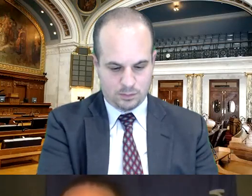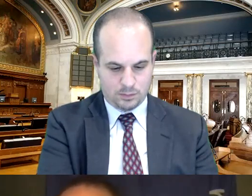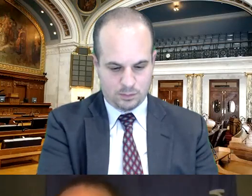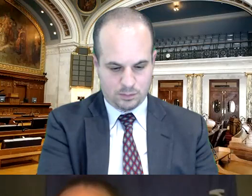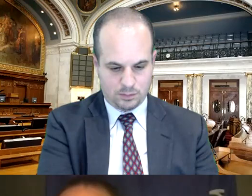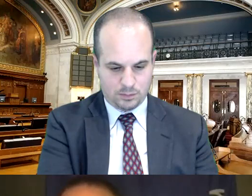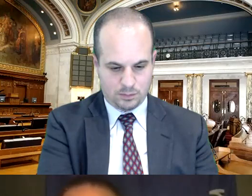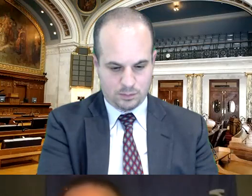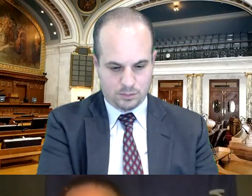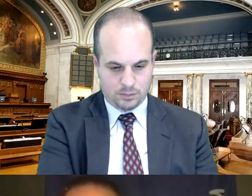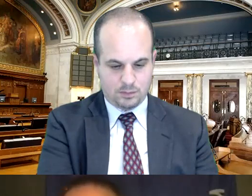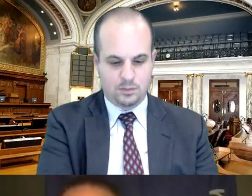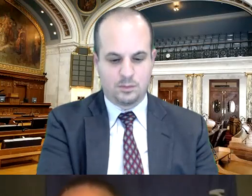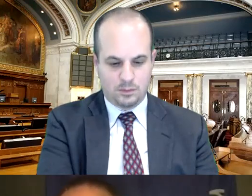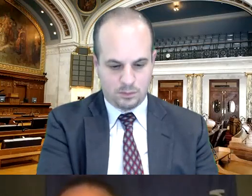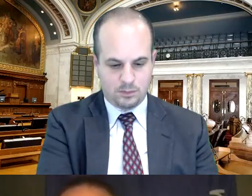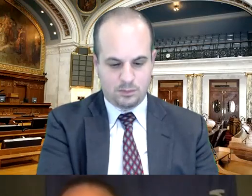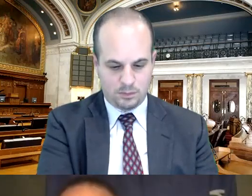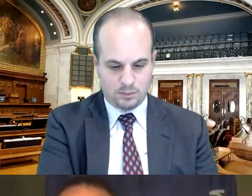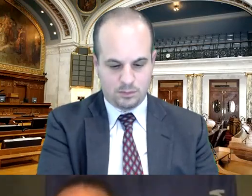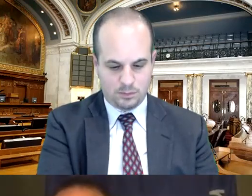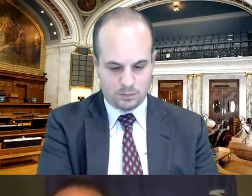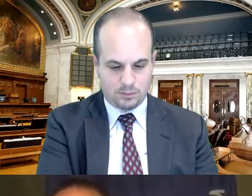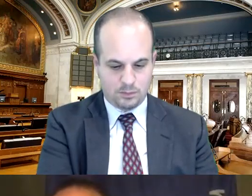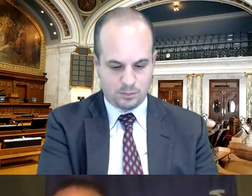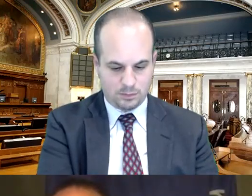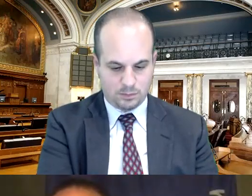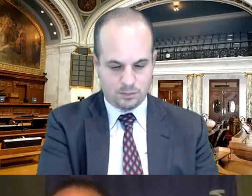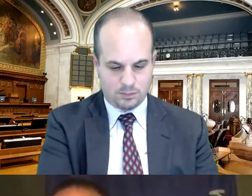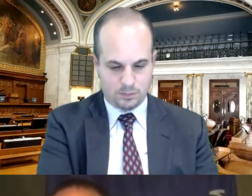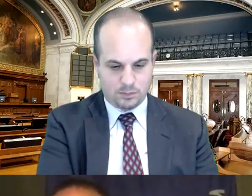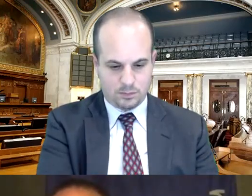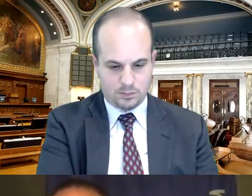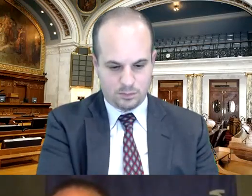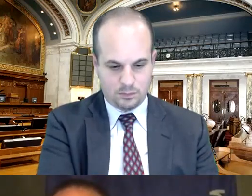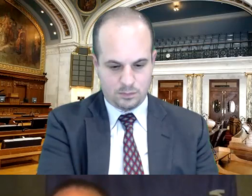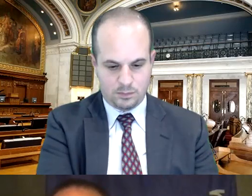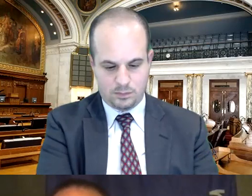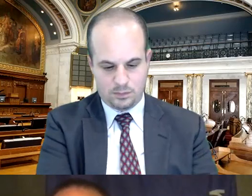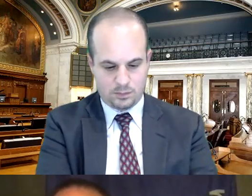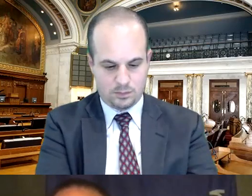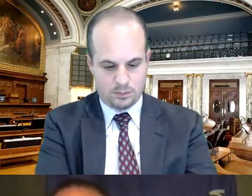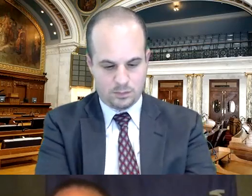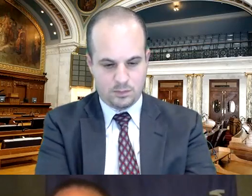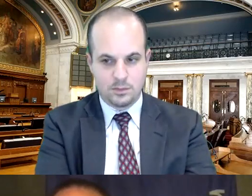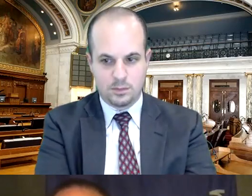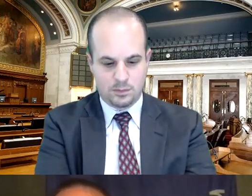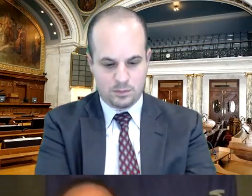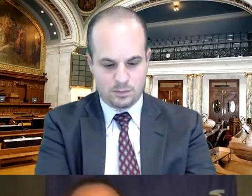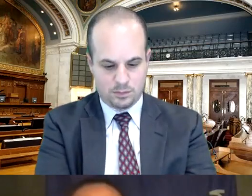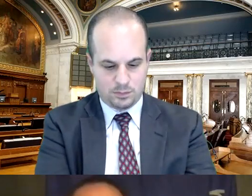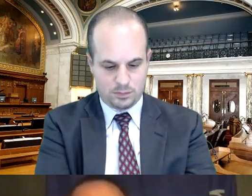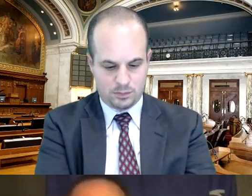for those who who are are being treated uh inequitably you know